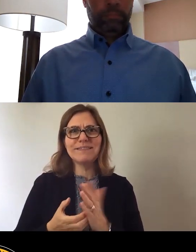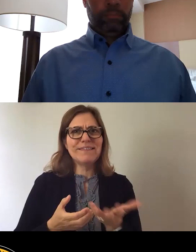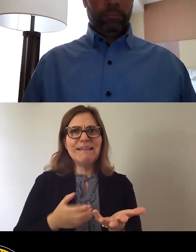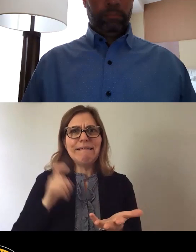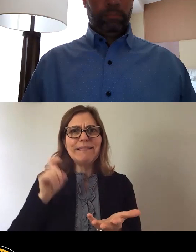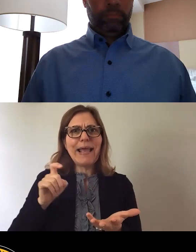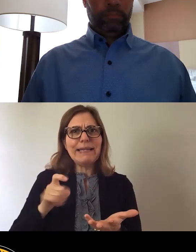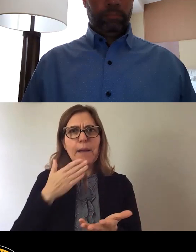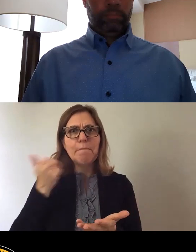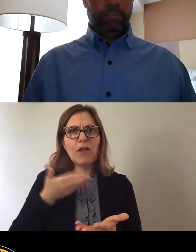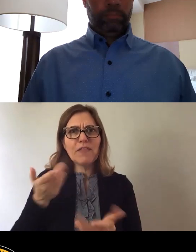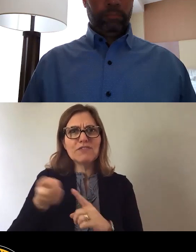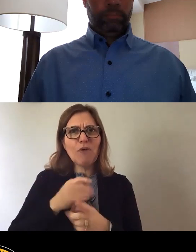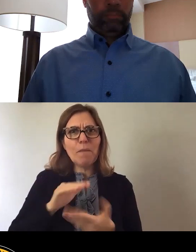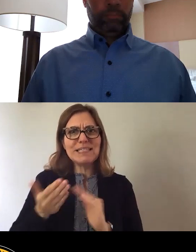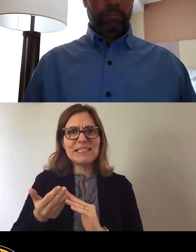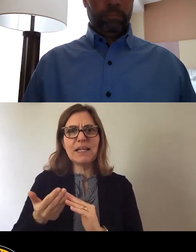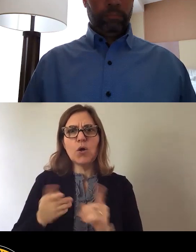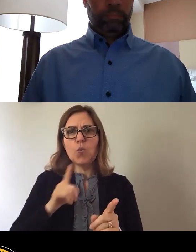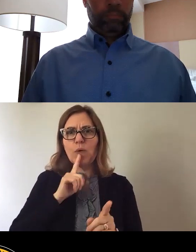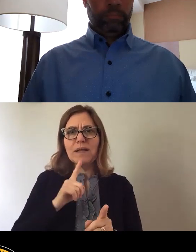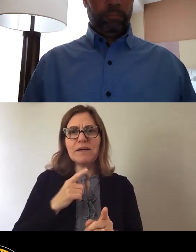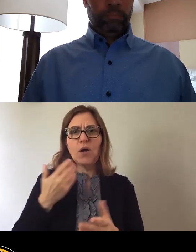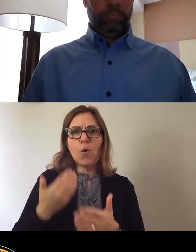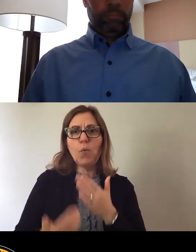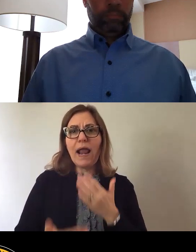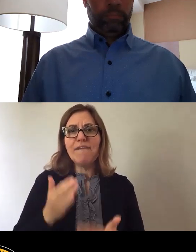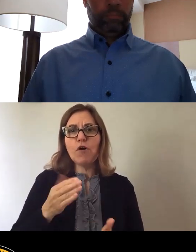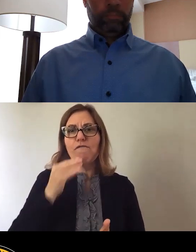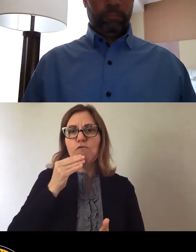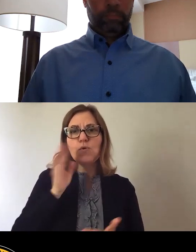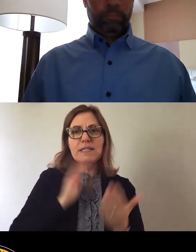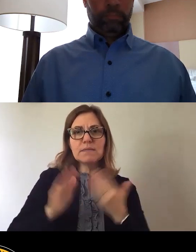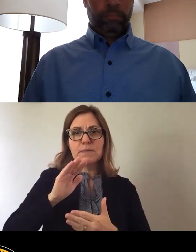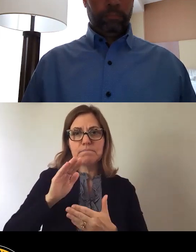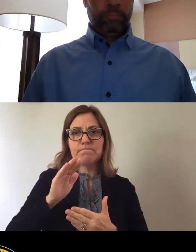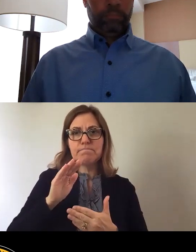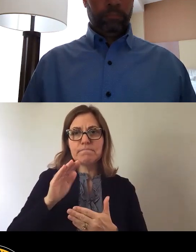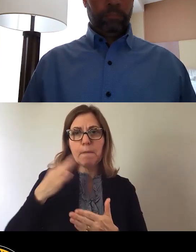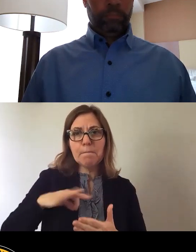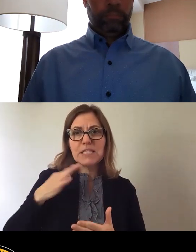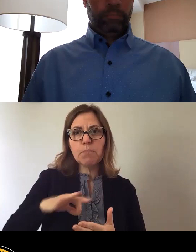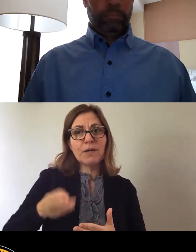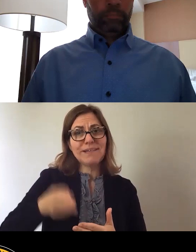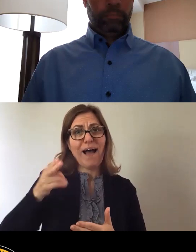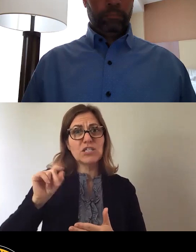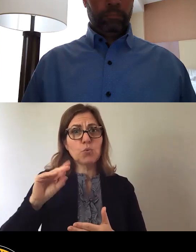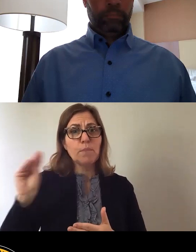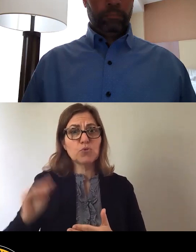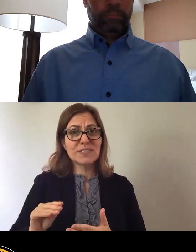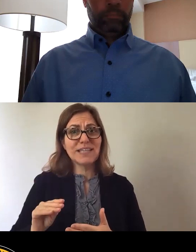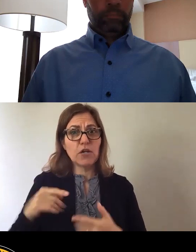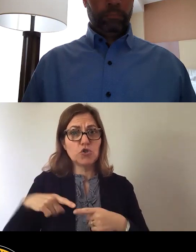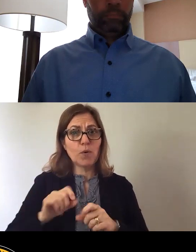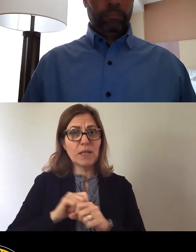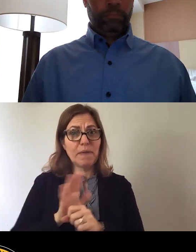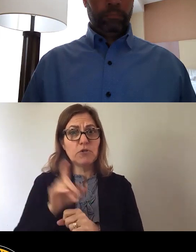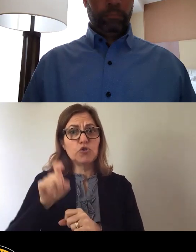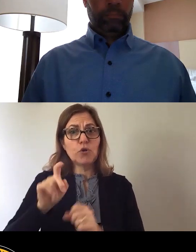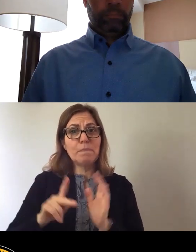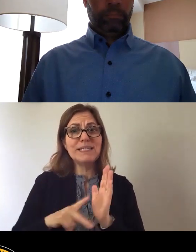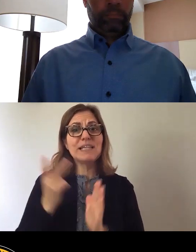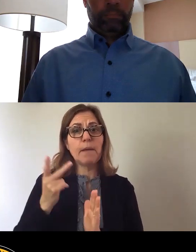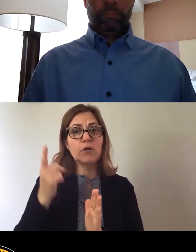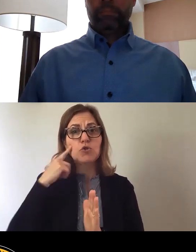insecurity in Pittsburgh, which was as high as 20% during the pandemic, should be doubled to get a closer number to the